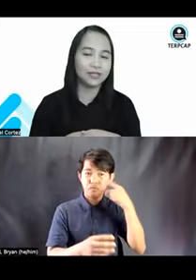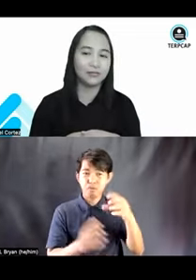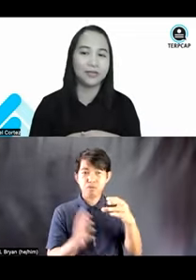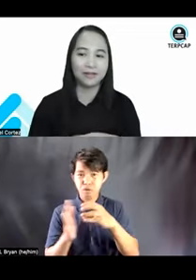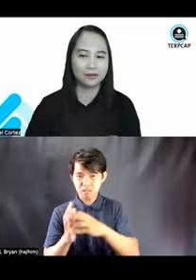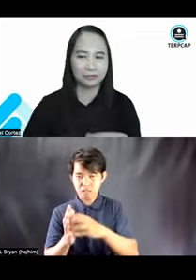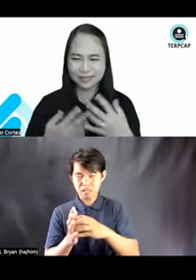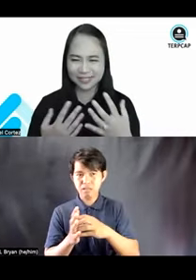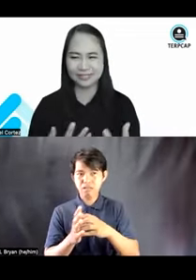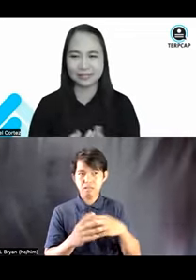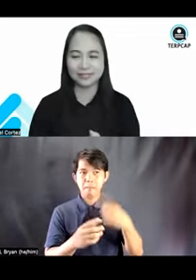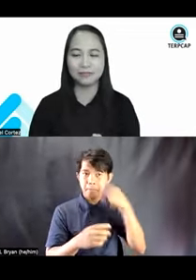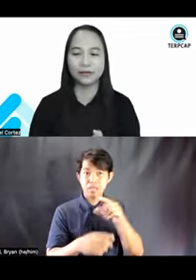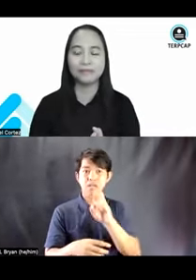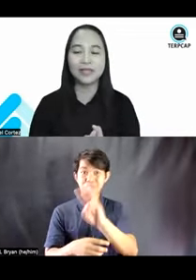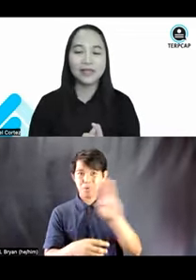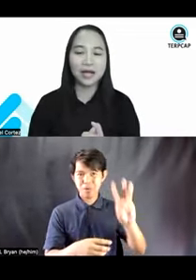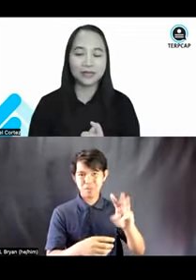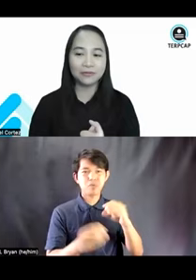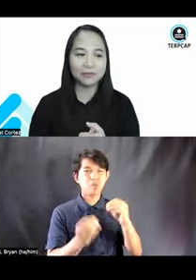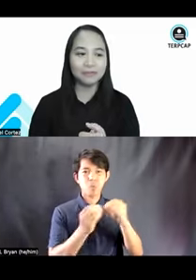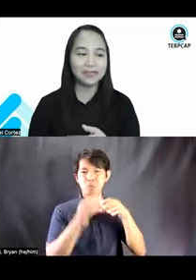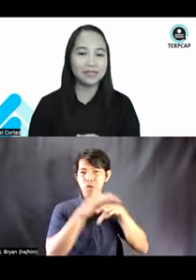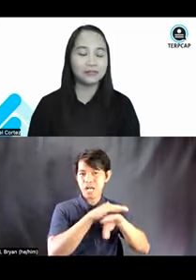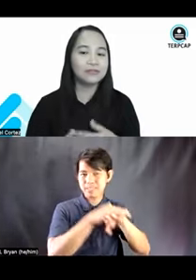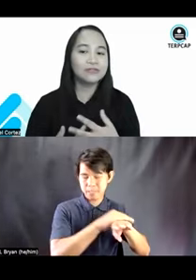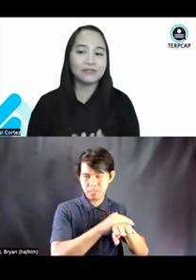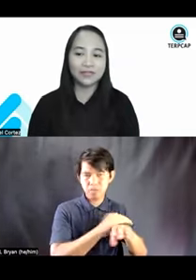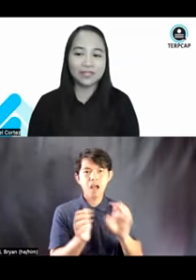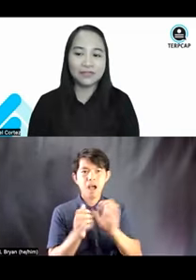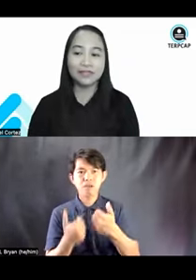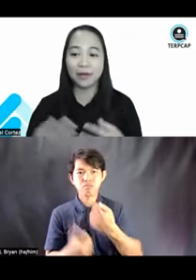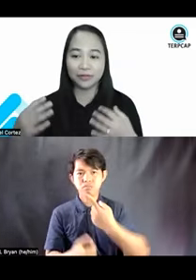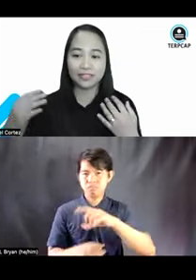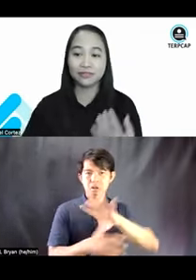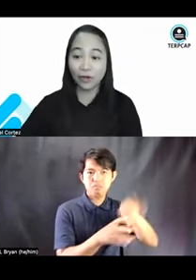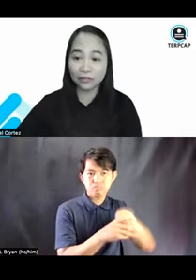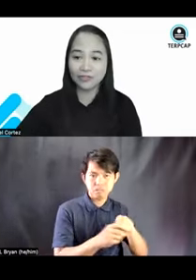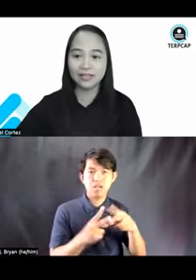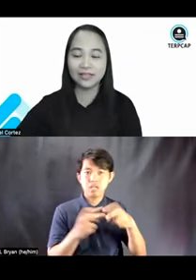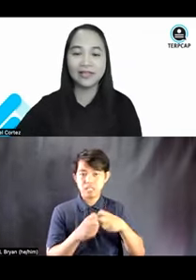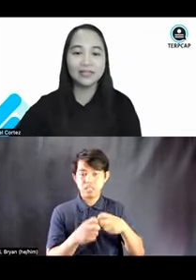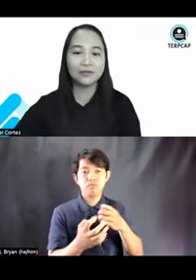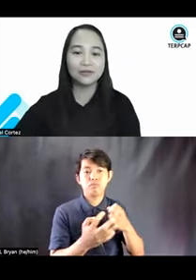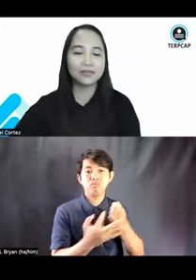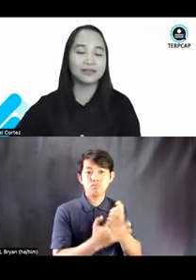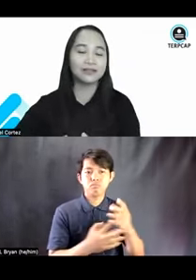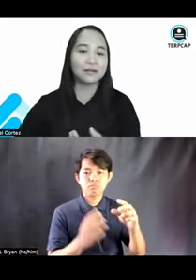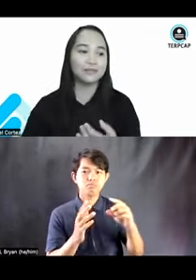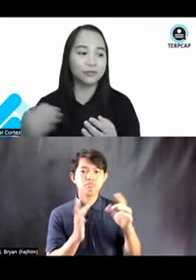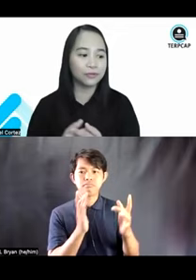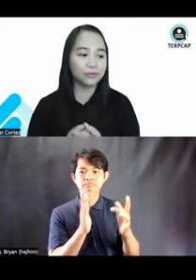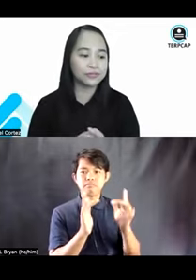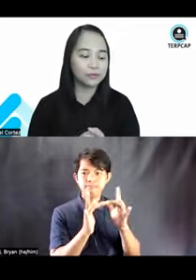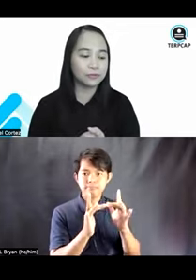way wherein we can make our websites accessible? How can we be inclusive even in our technology, you know, that